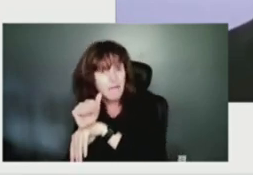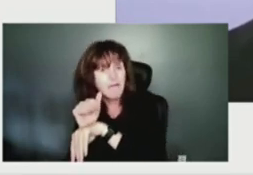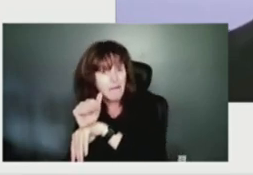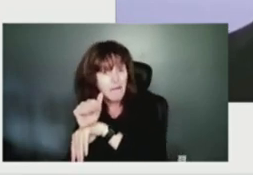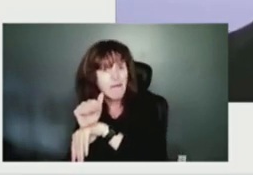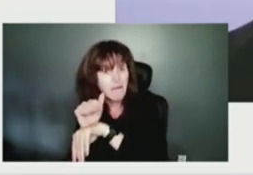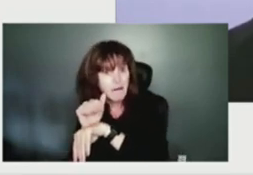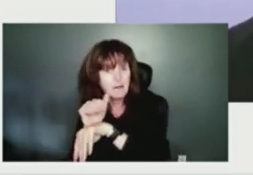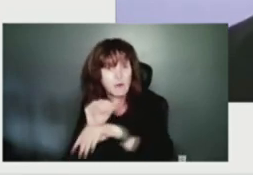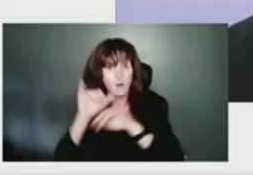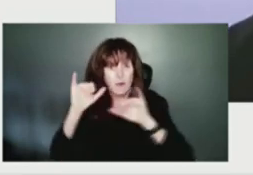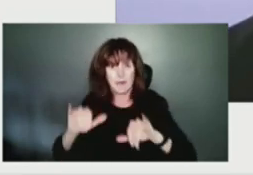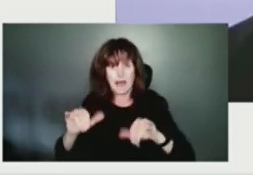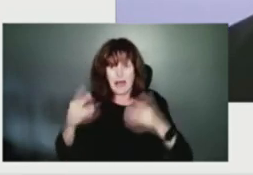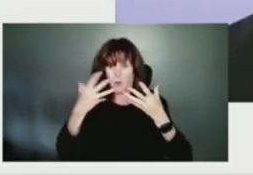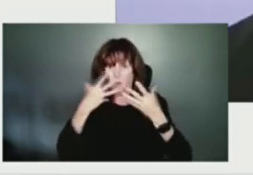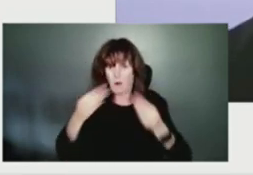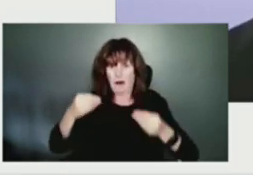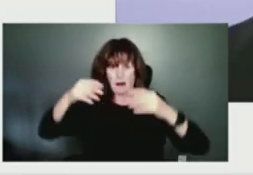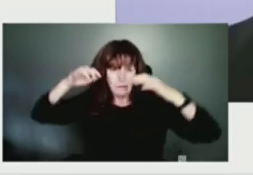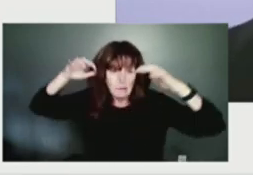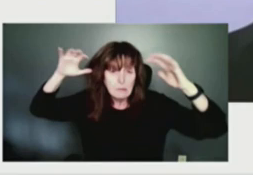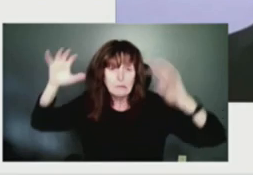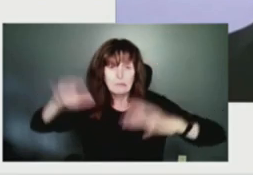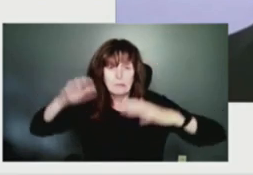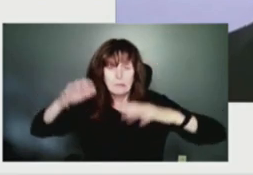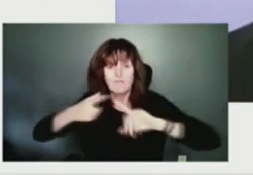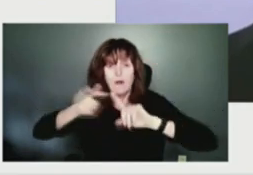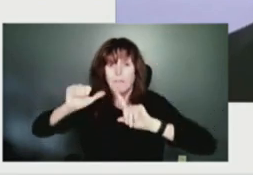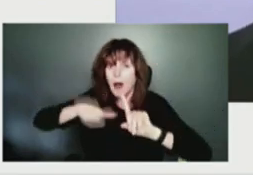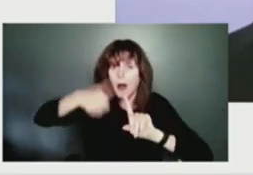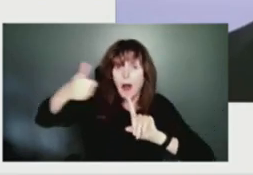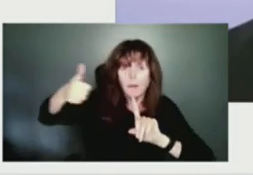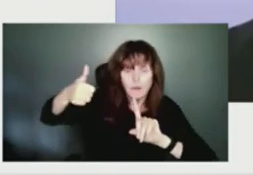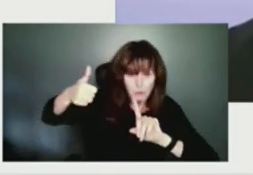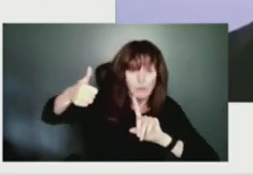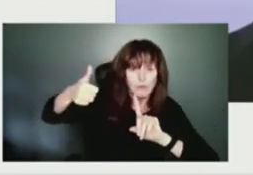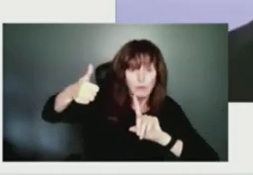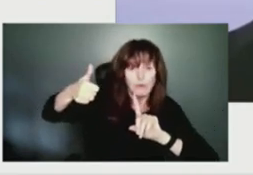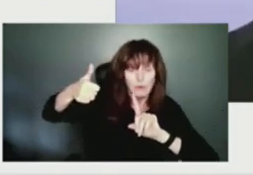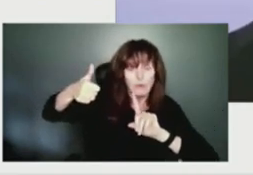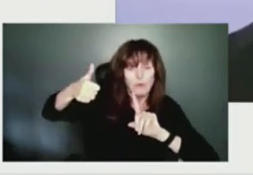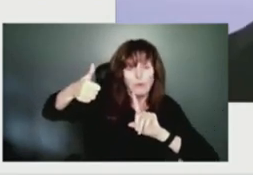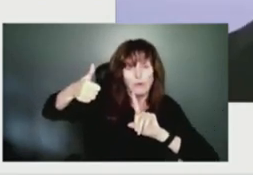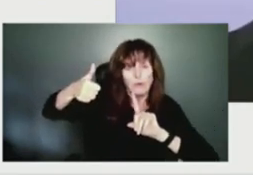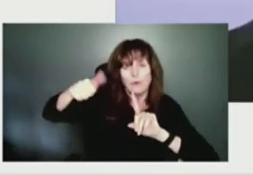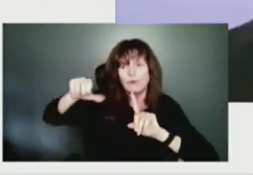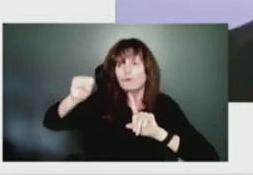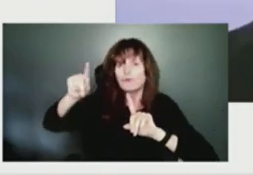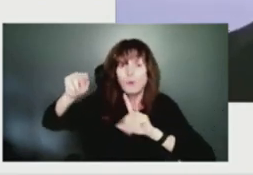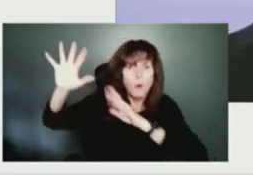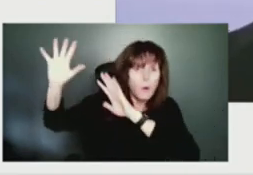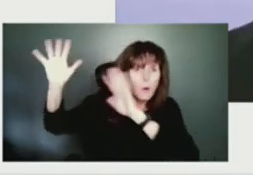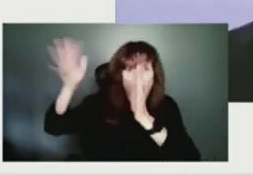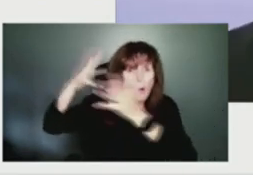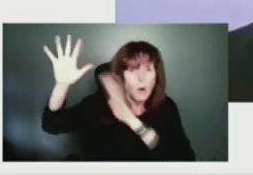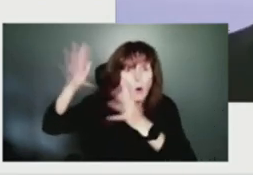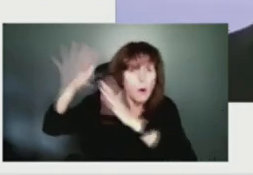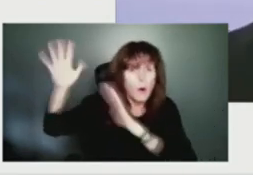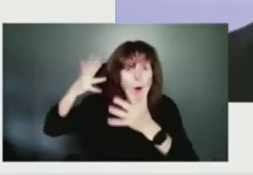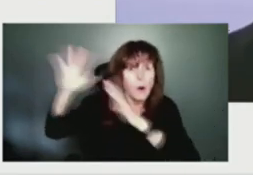from the from Fiona feeds into that trough, we're probably going to see some periods of